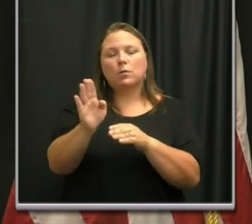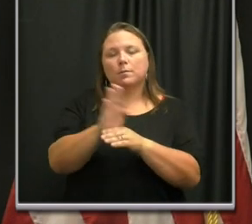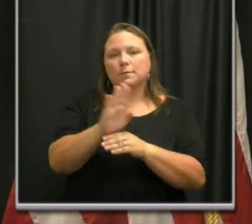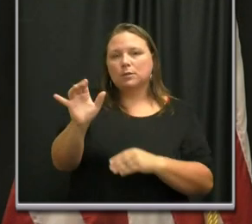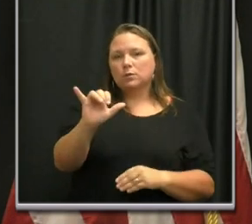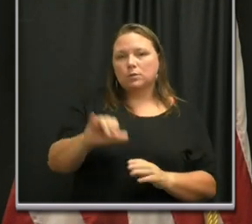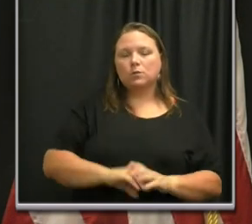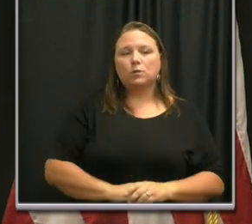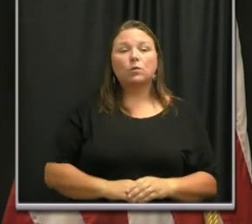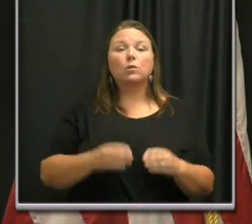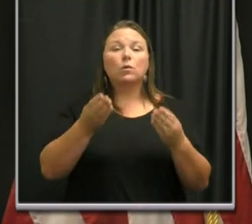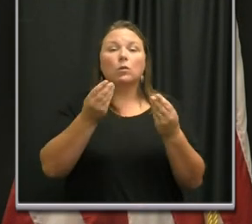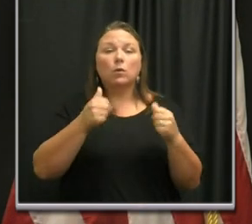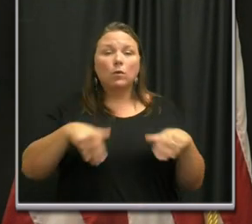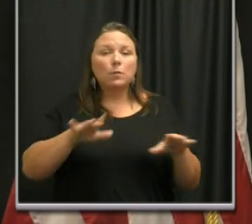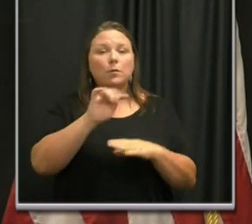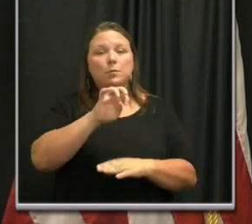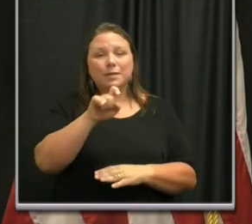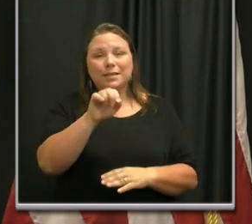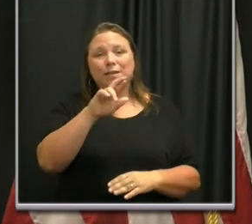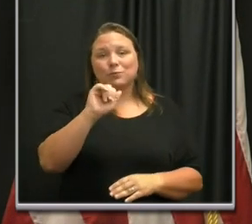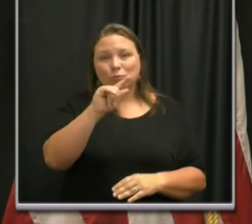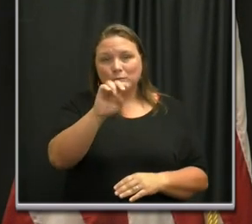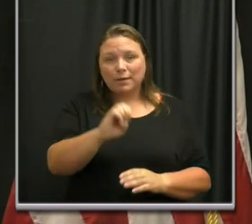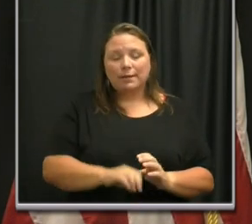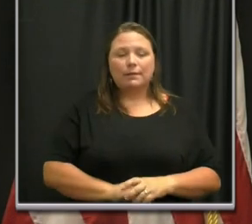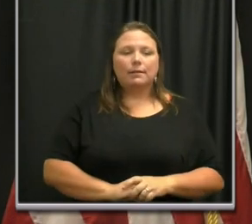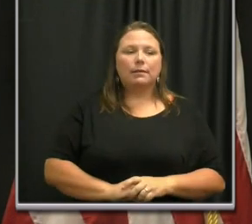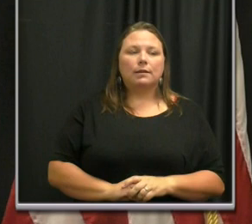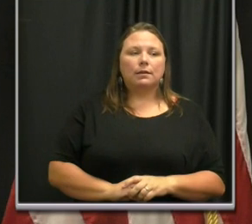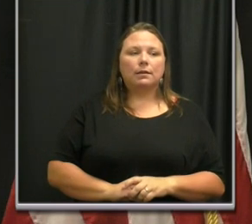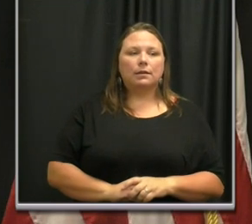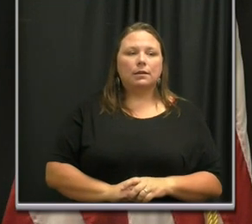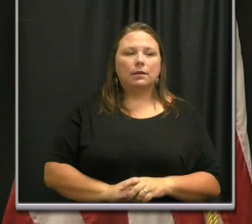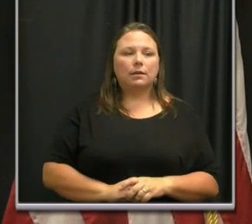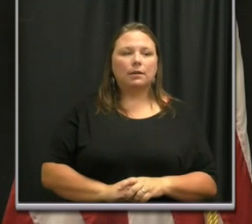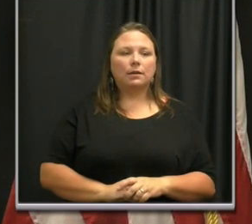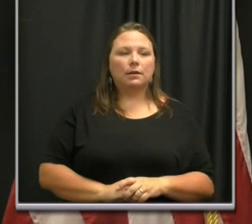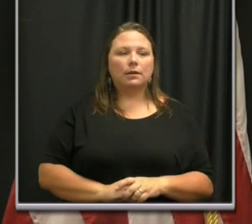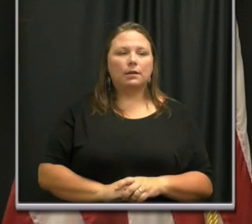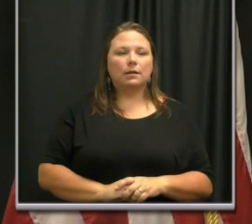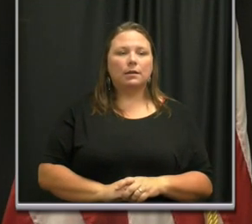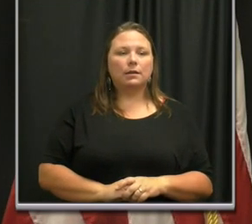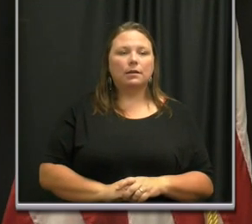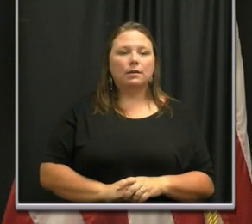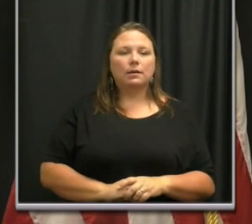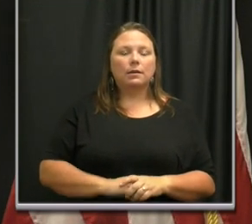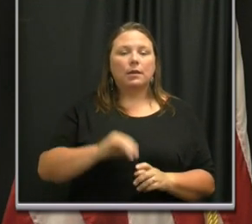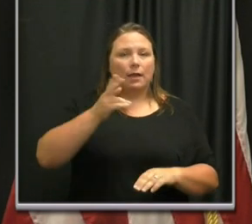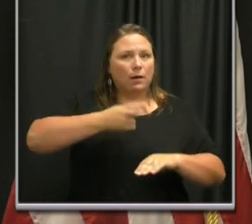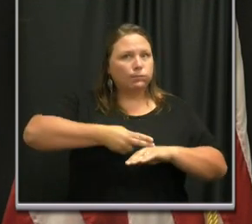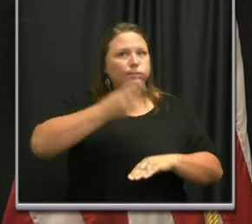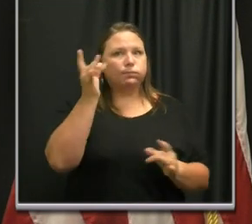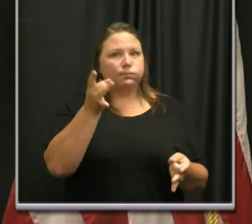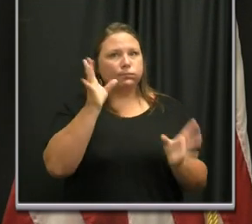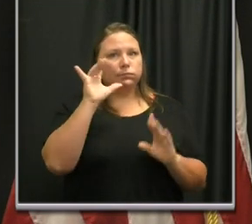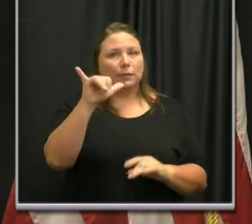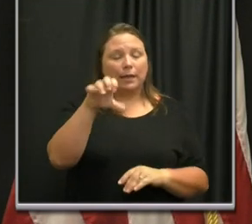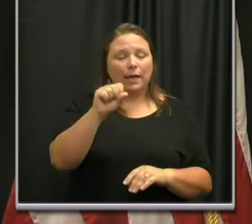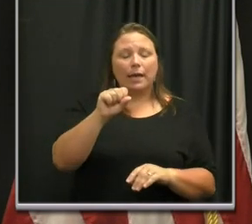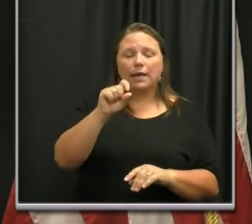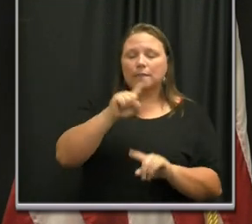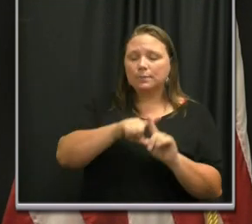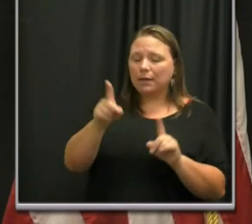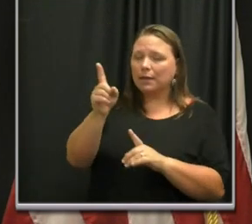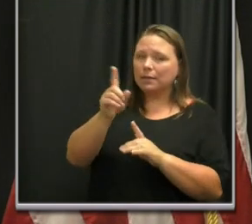As the property tax rate hike, as unfortunate as that is, it is necessary.